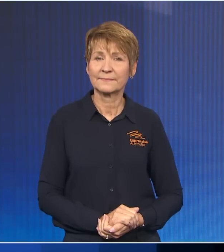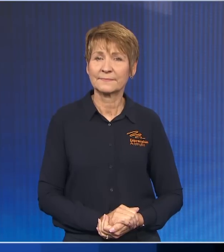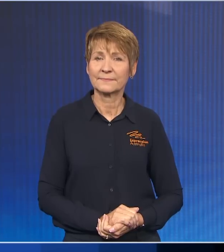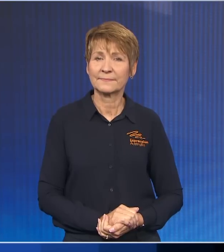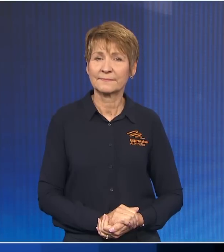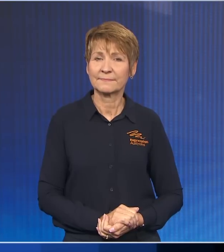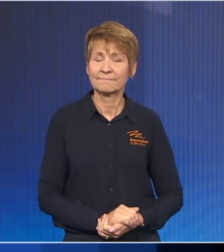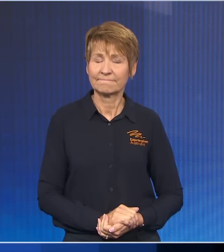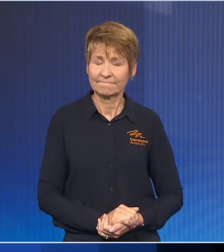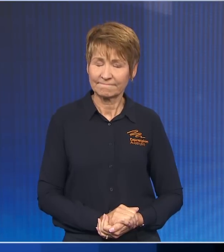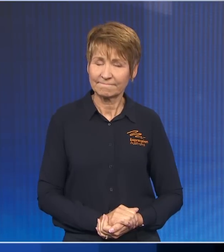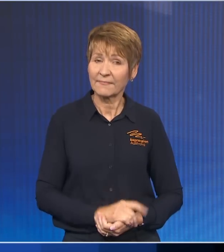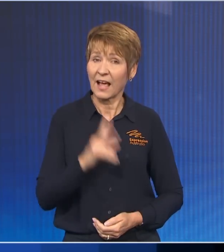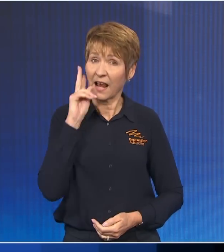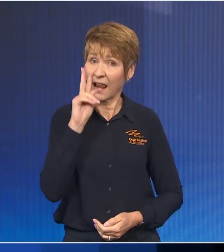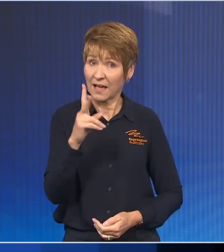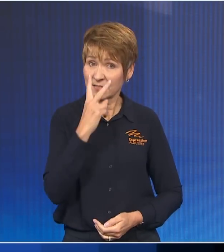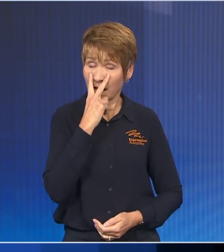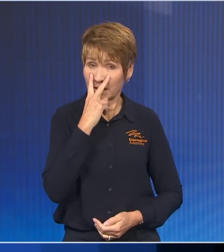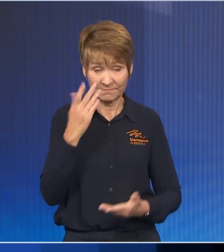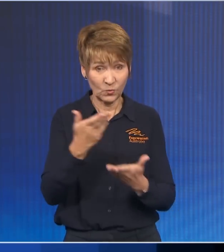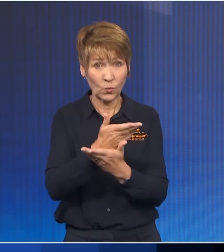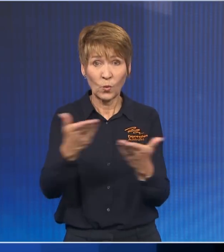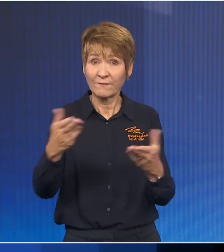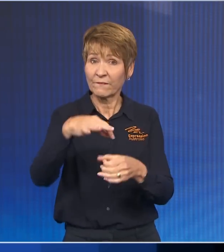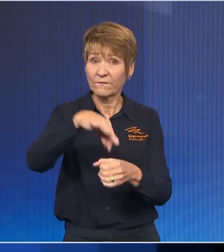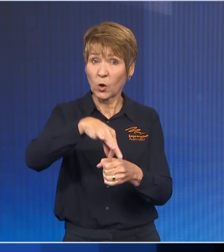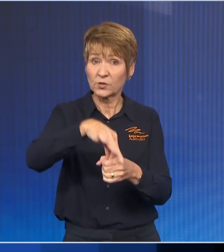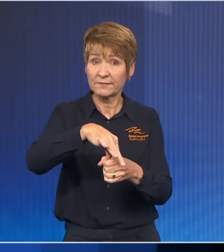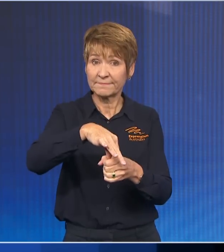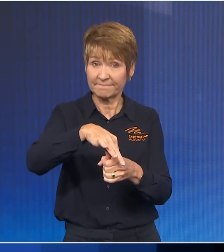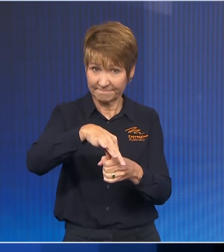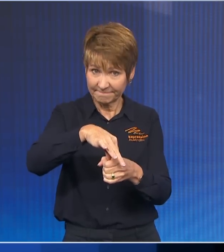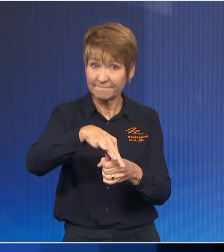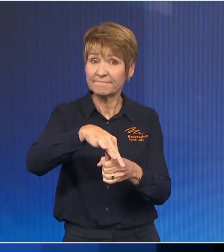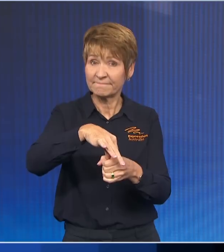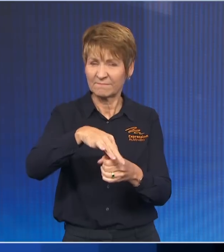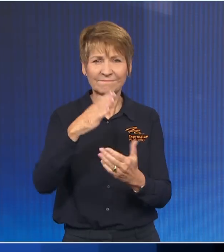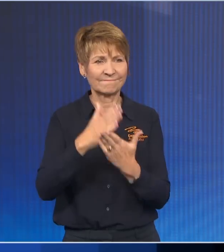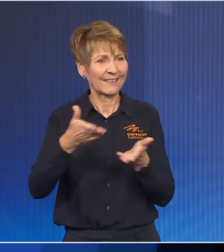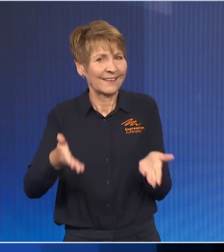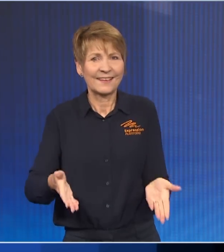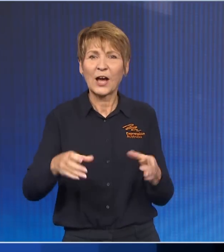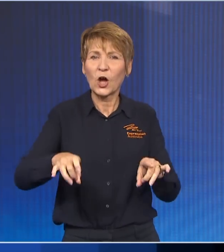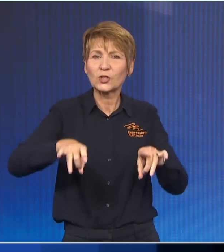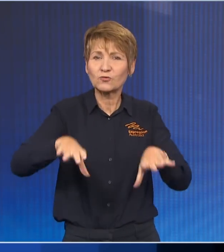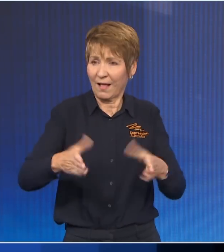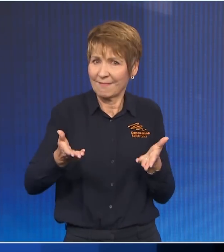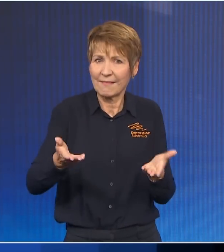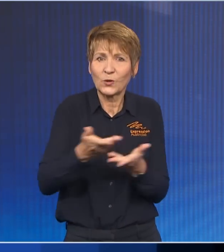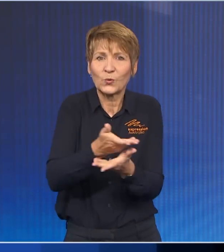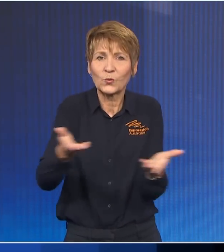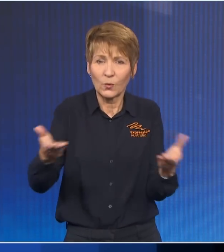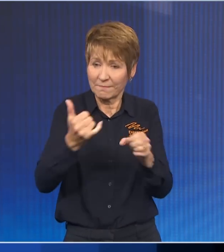Well, last night the Australian people voted. And that's the wonderful thing about democracy. The Australian people get to make a